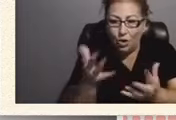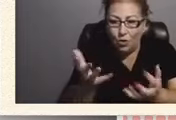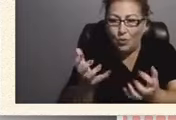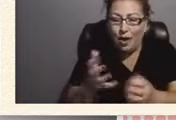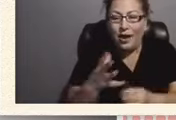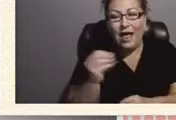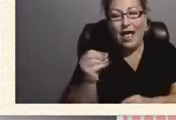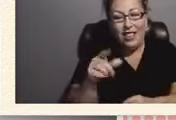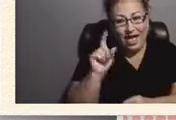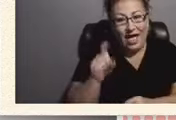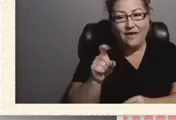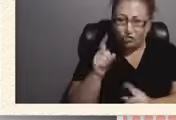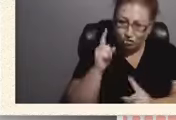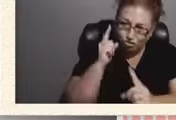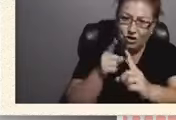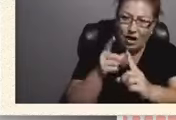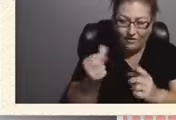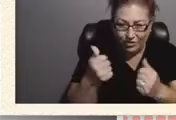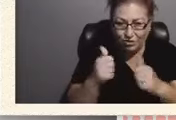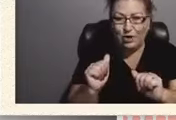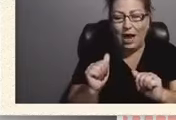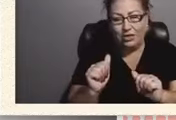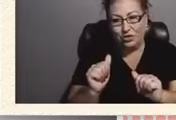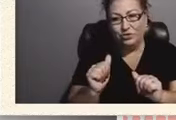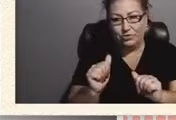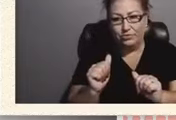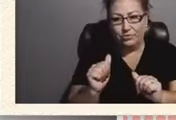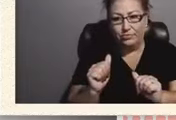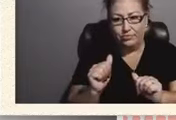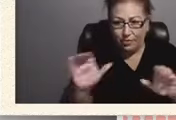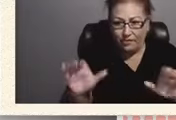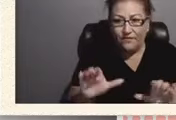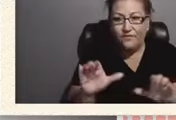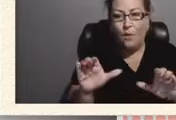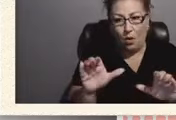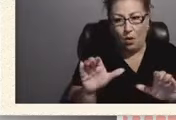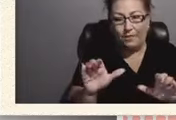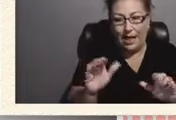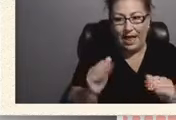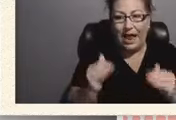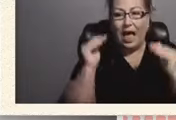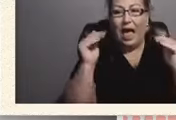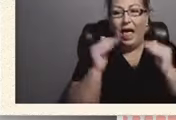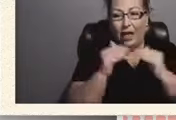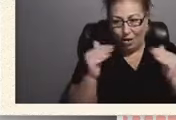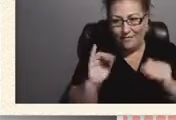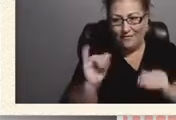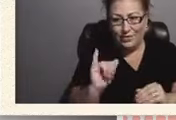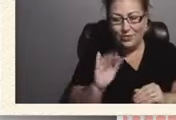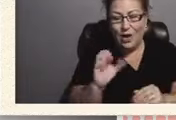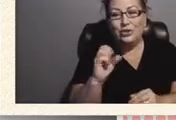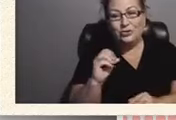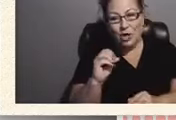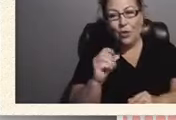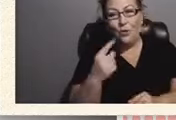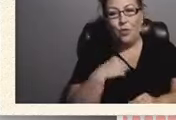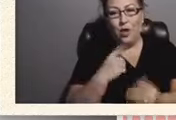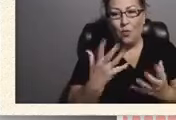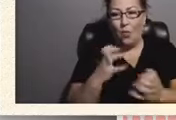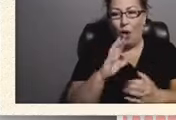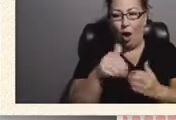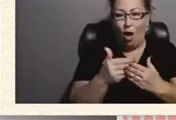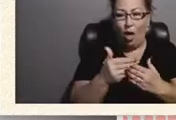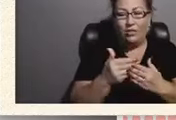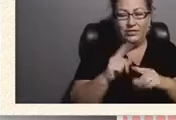strive and try to perform at a higher level as well. So we want all kinds of friendships